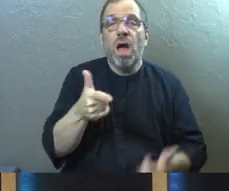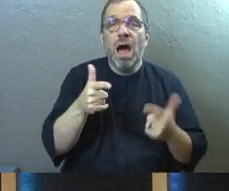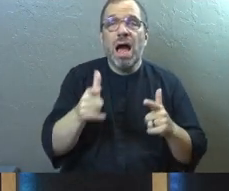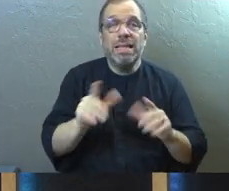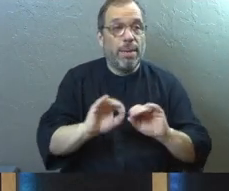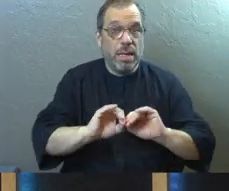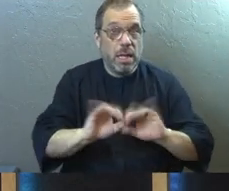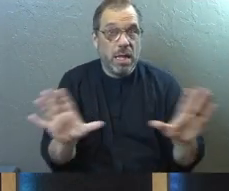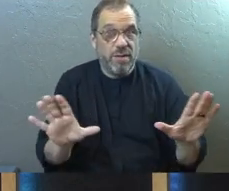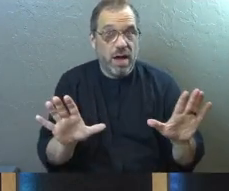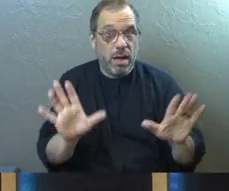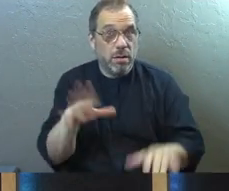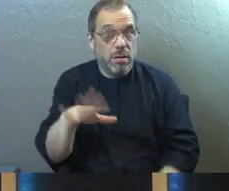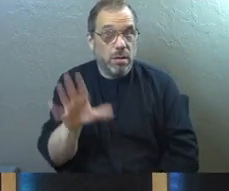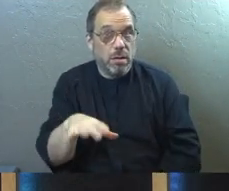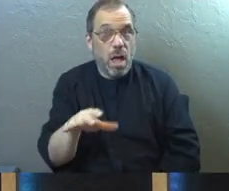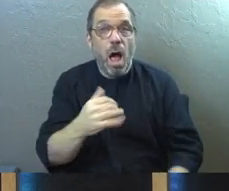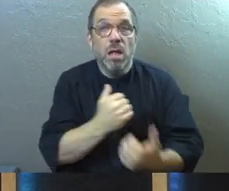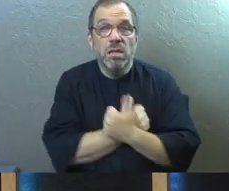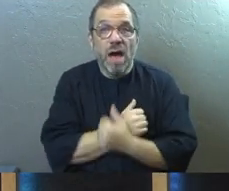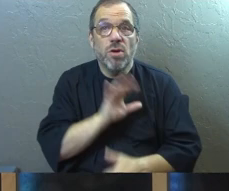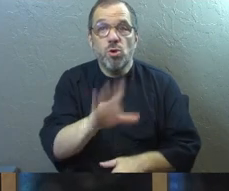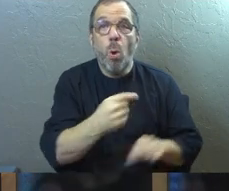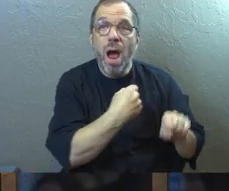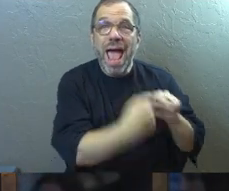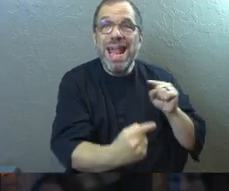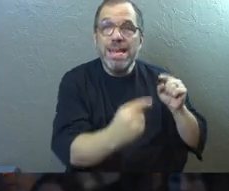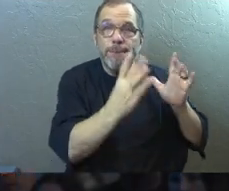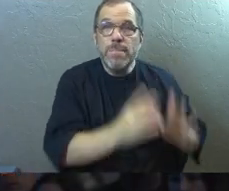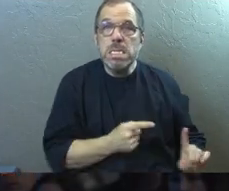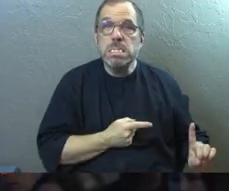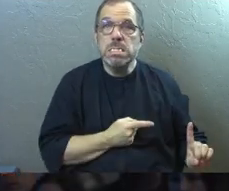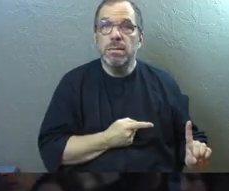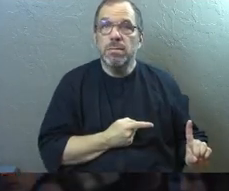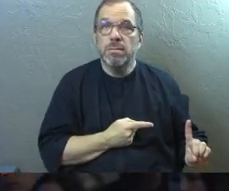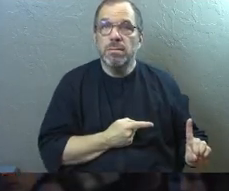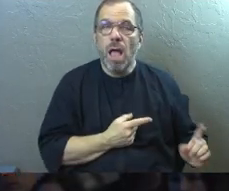let me clarify it for you. Love your enemies. enemies.